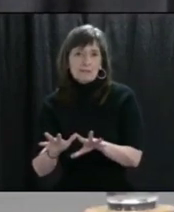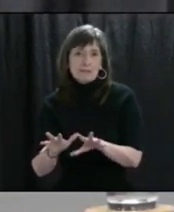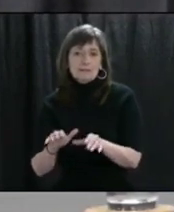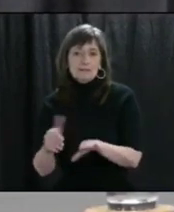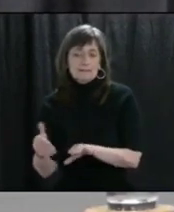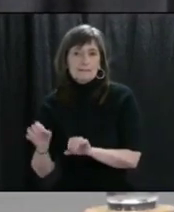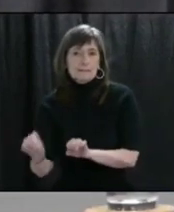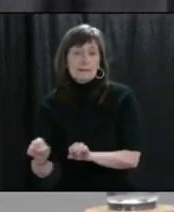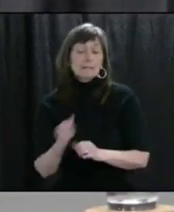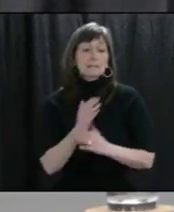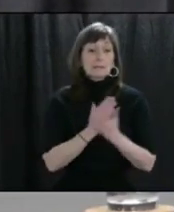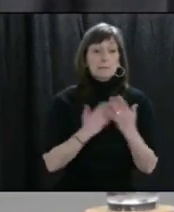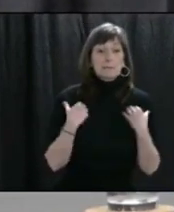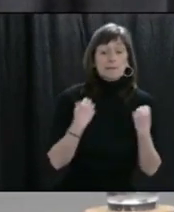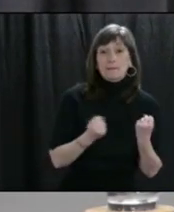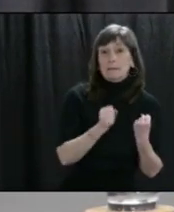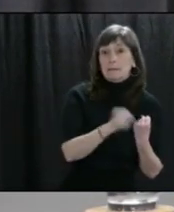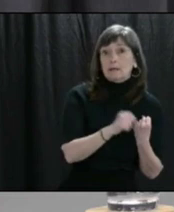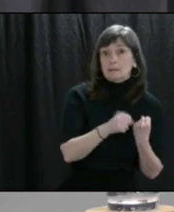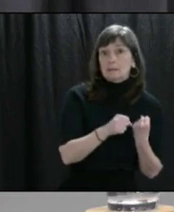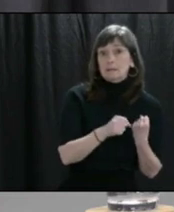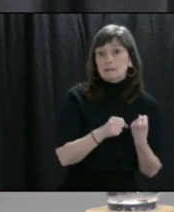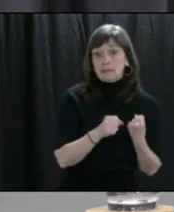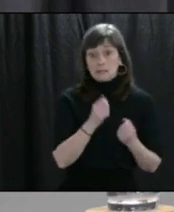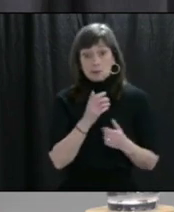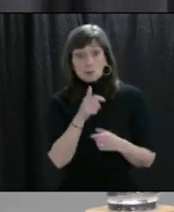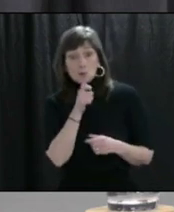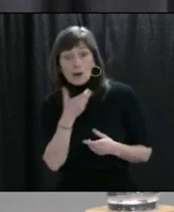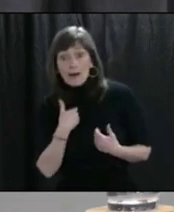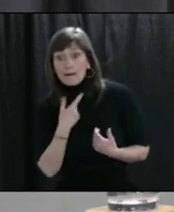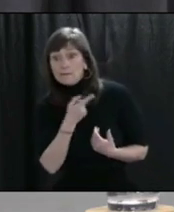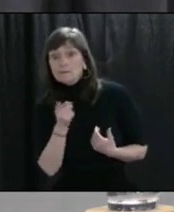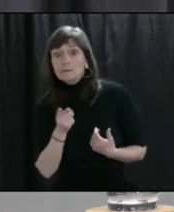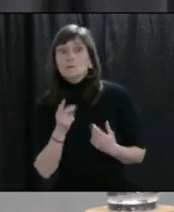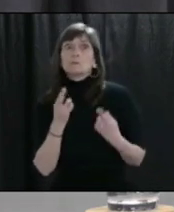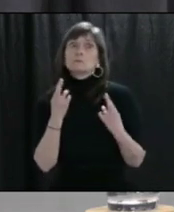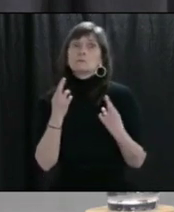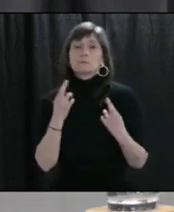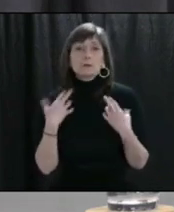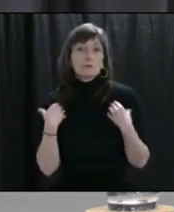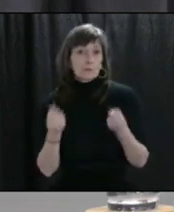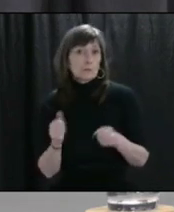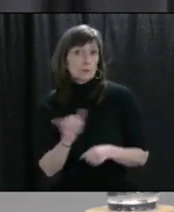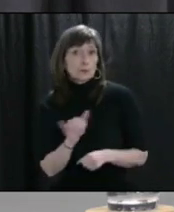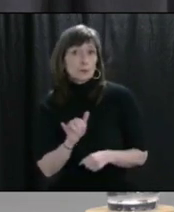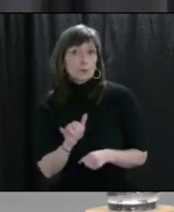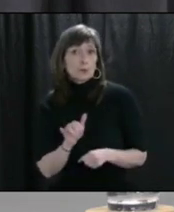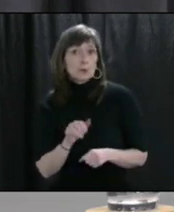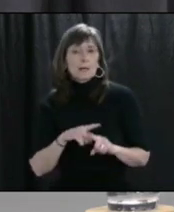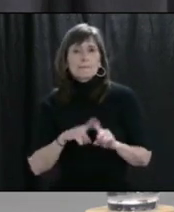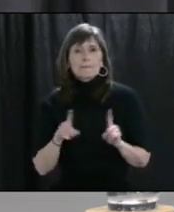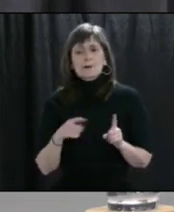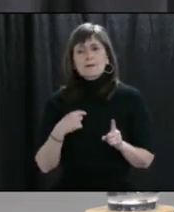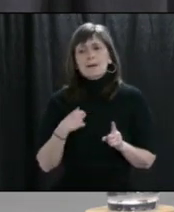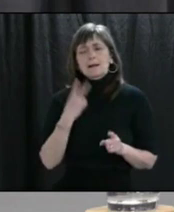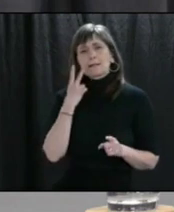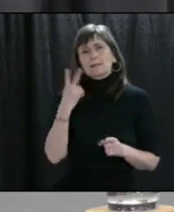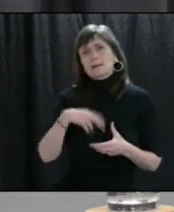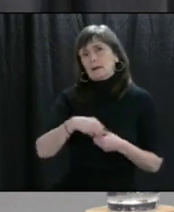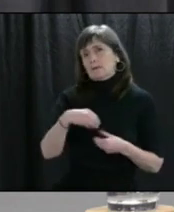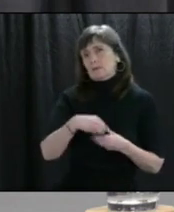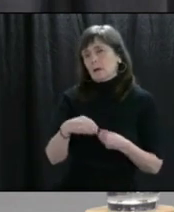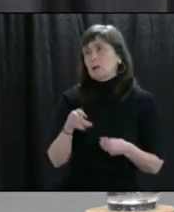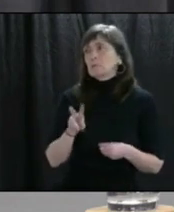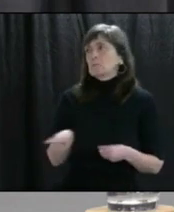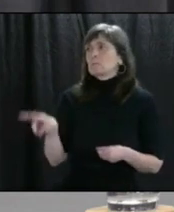disease at moment all our best for their recovery. I'm worried though that when I look around outside, while a lot of